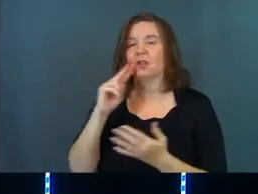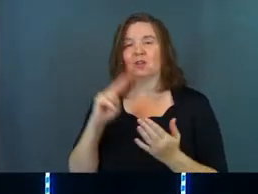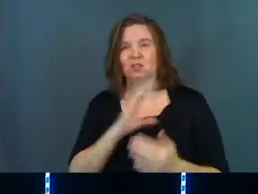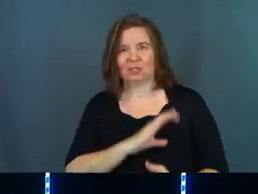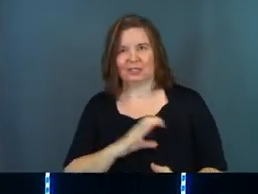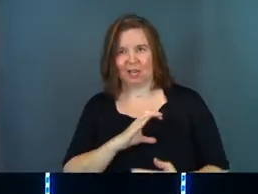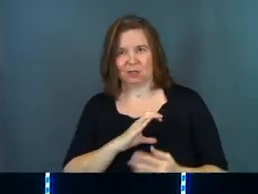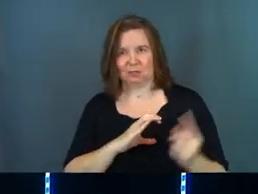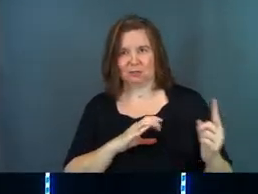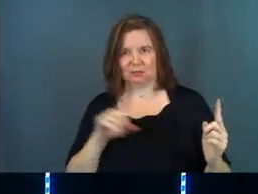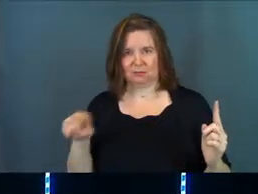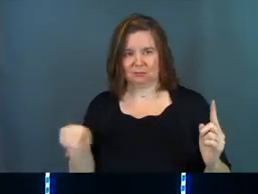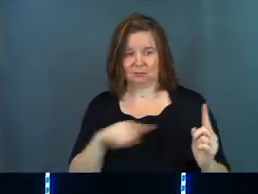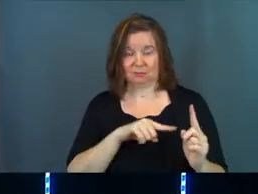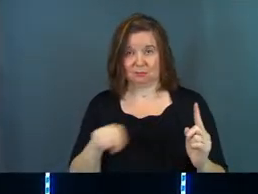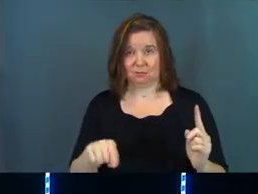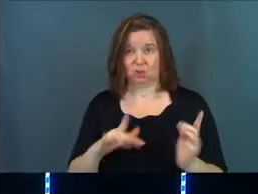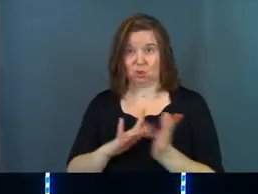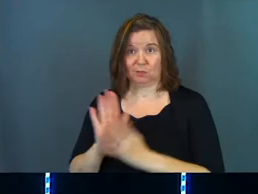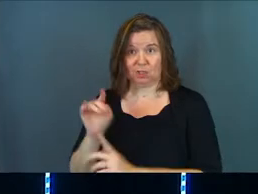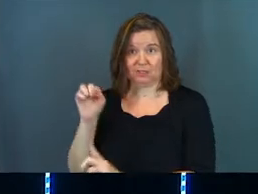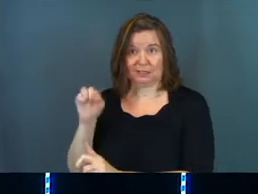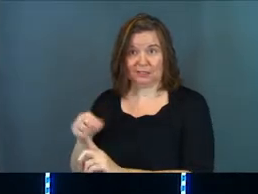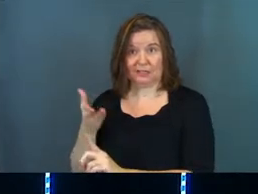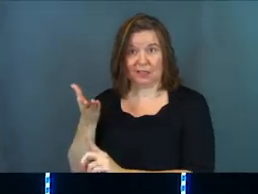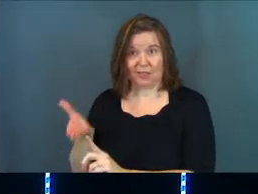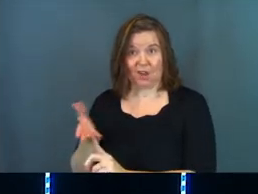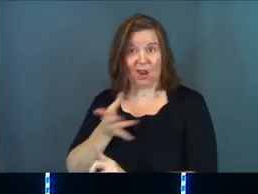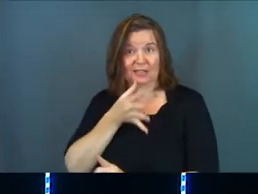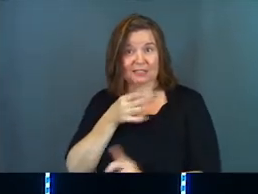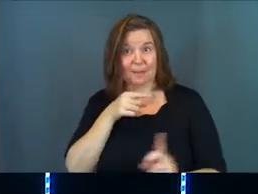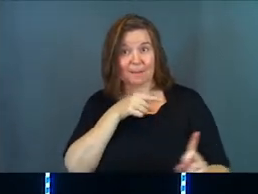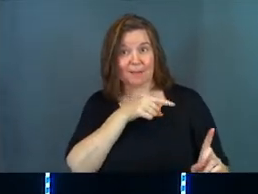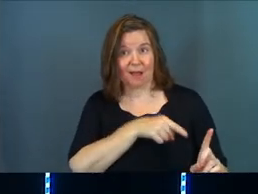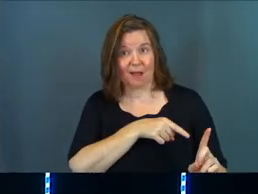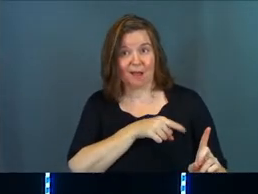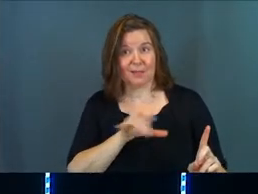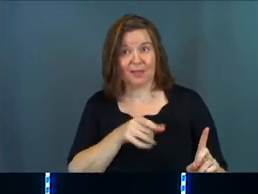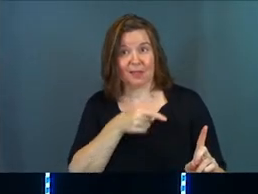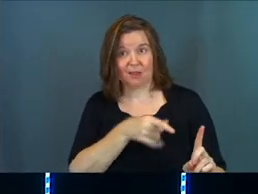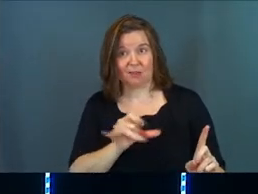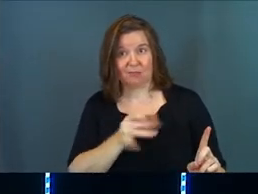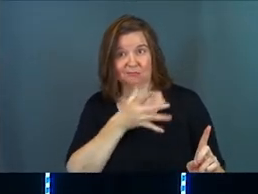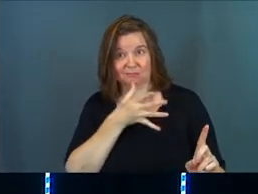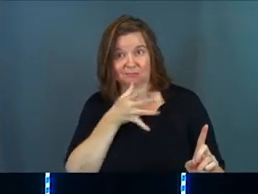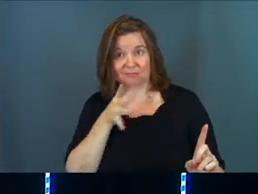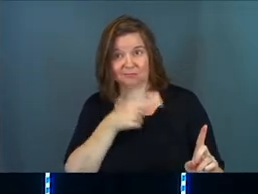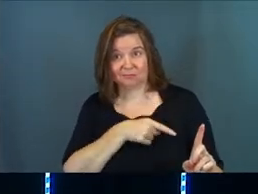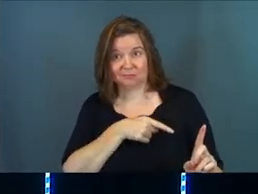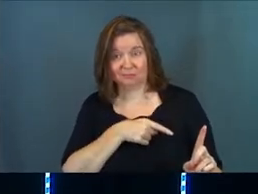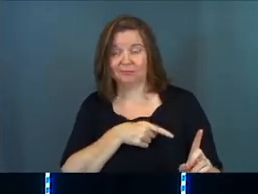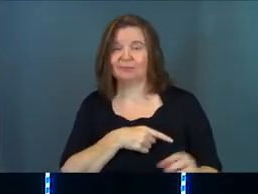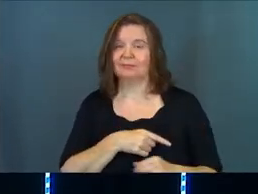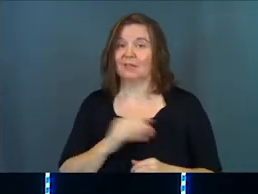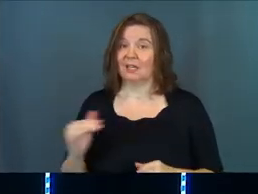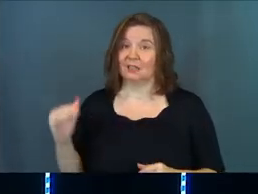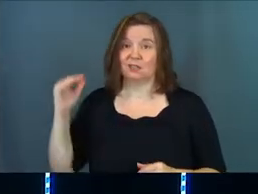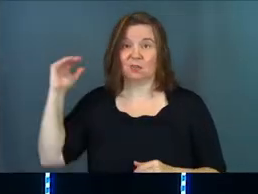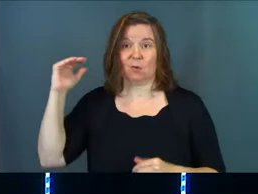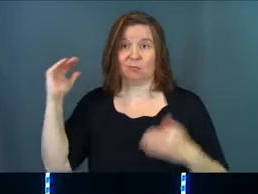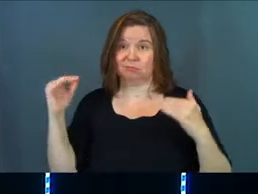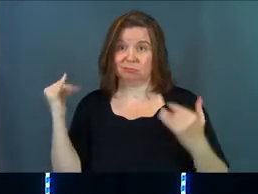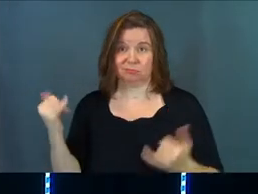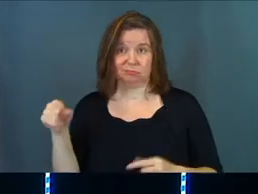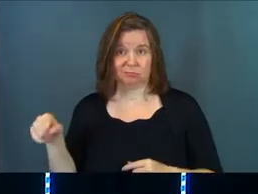at the characters really quick. So Jesus is there and his mom is there. He's a grown man.